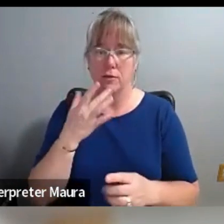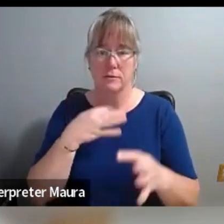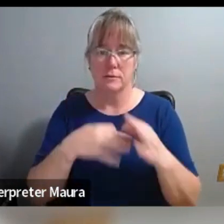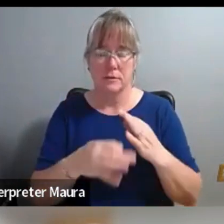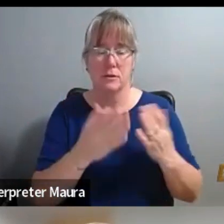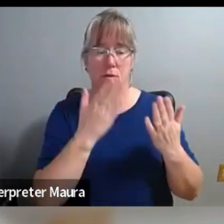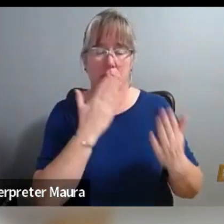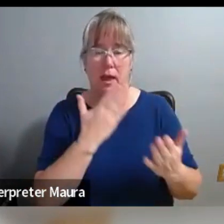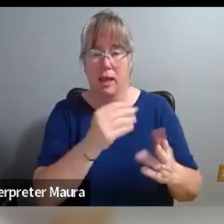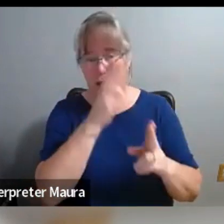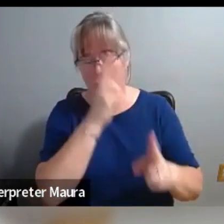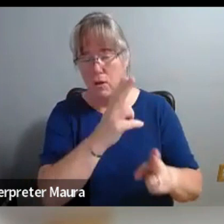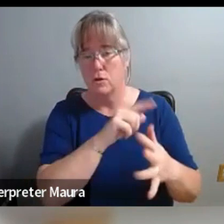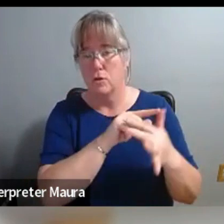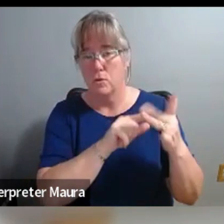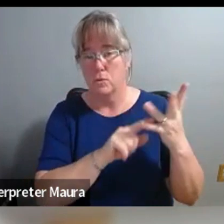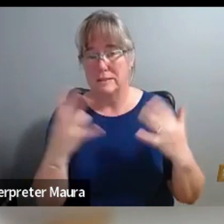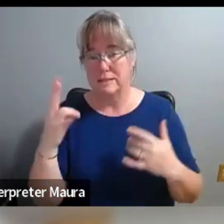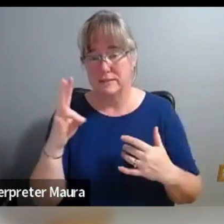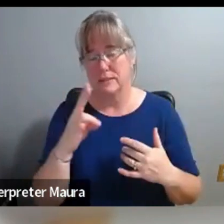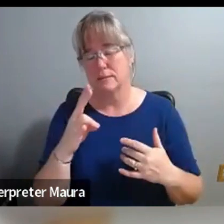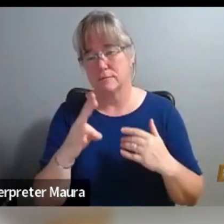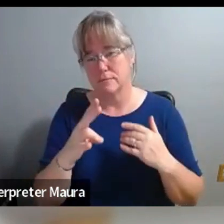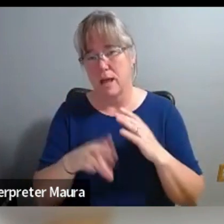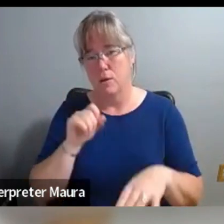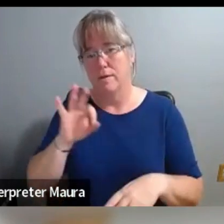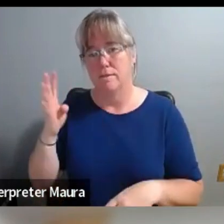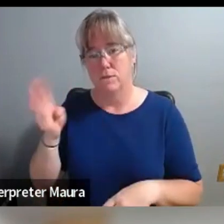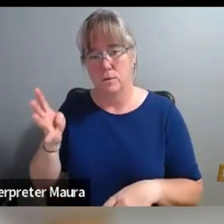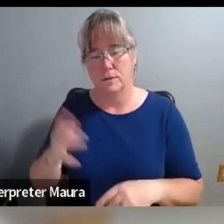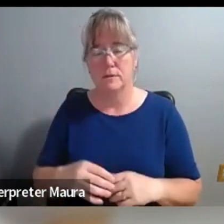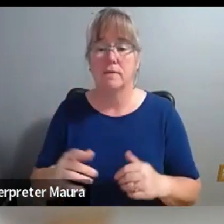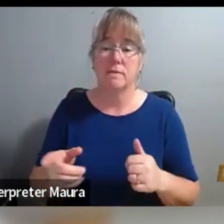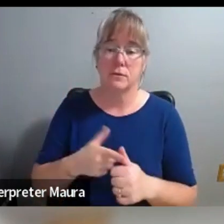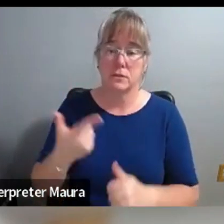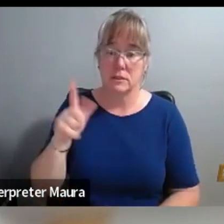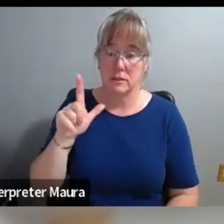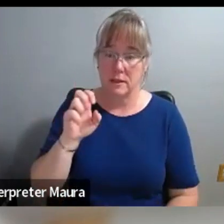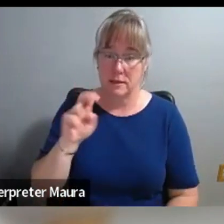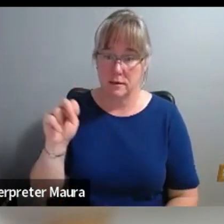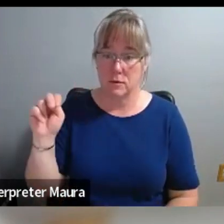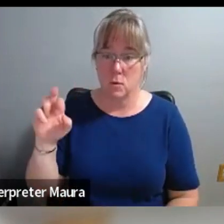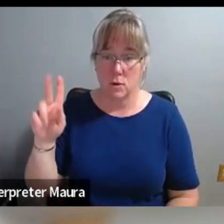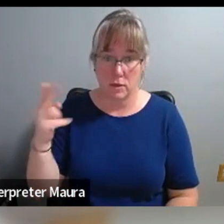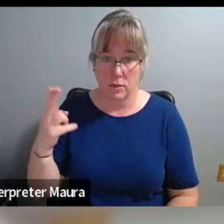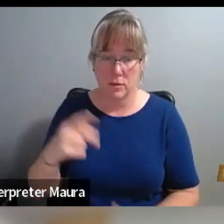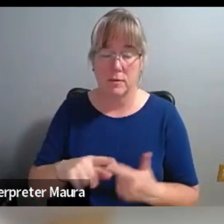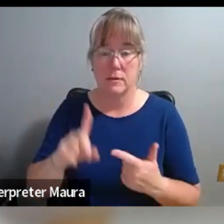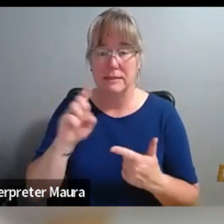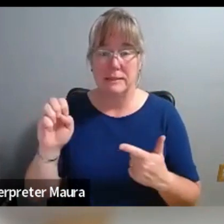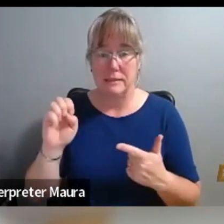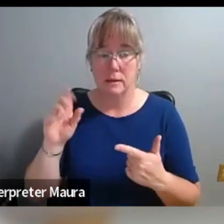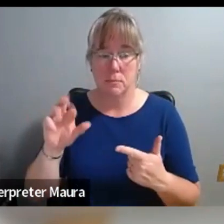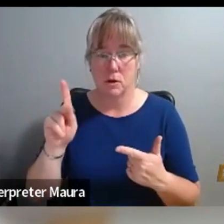the voices that you heard. So our participants, beginning with our host Glenn North, then Dee Barker,